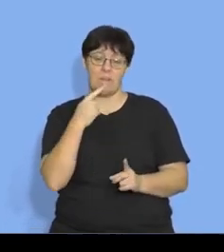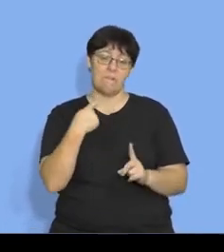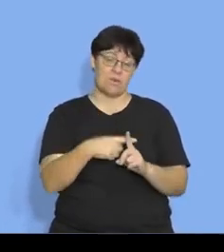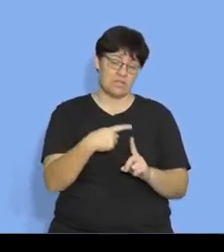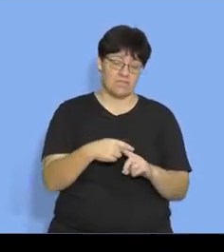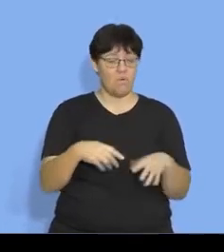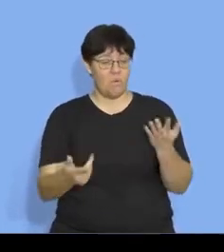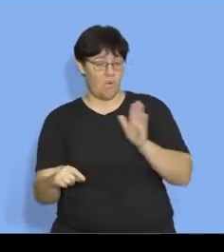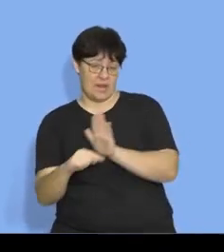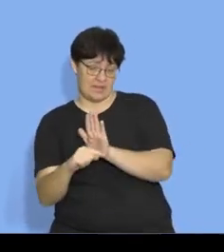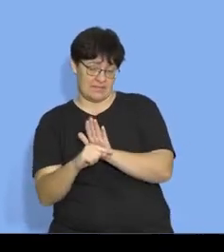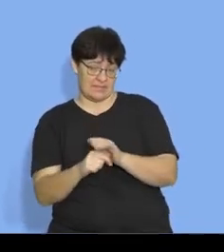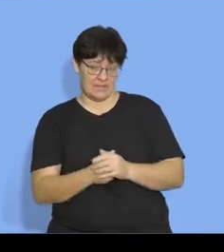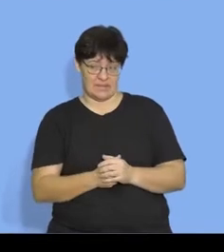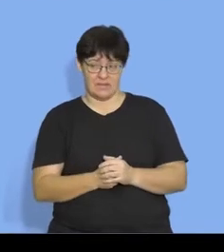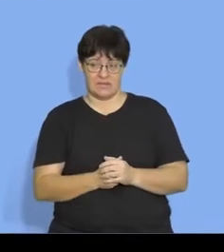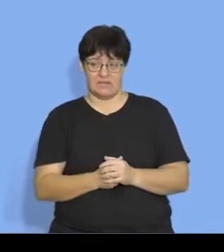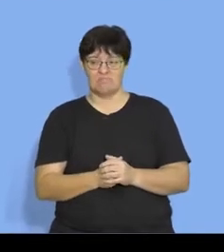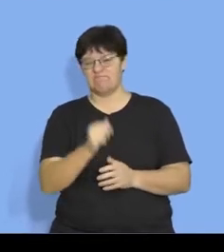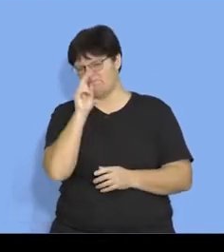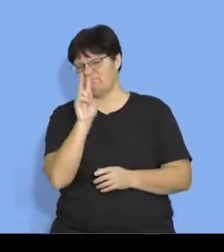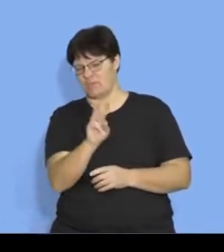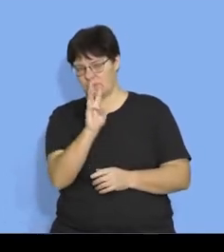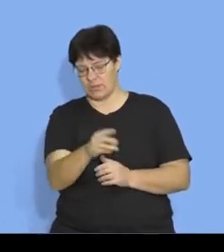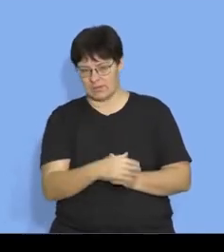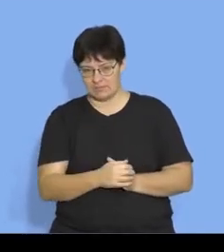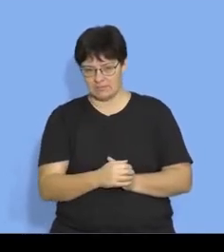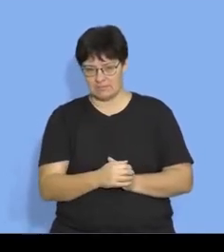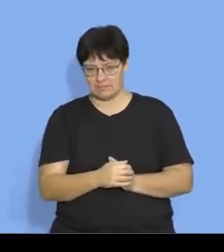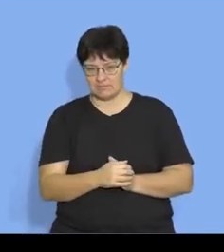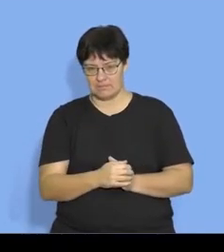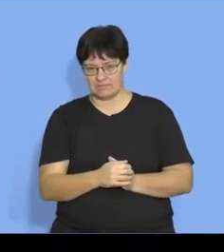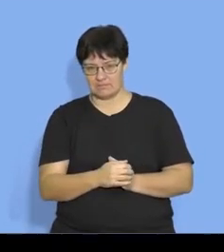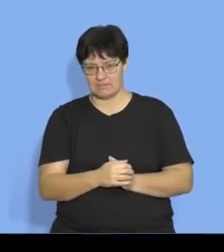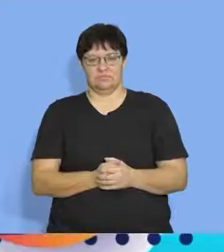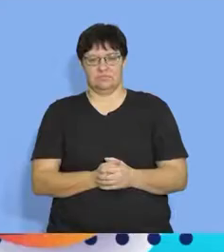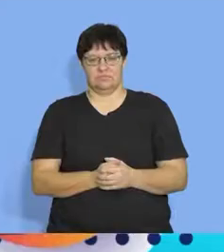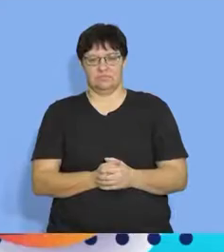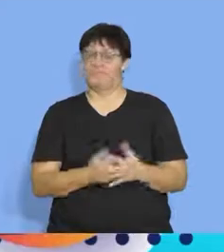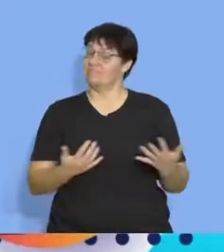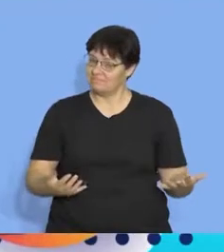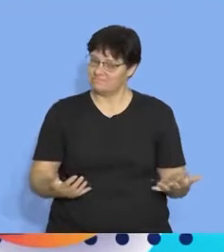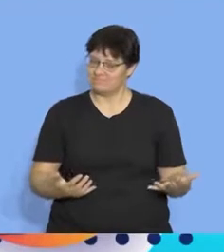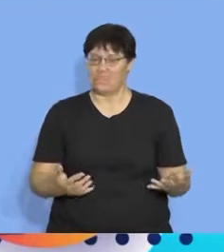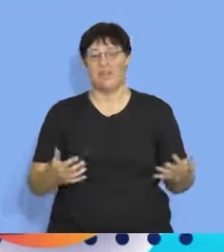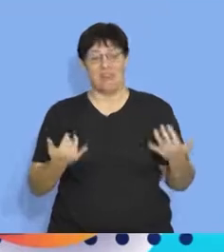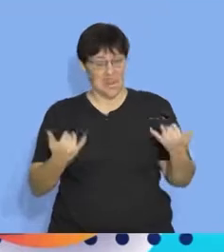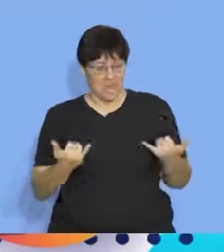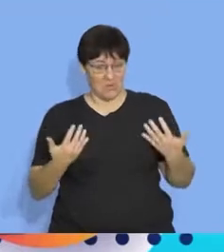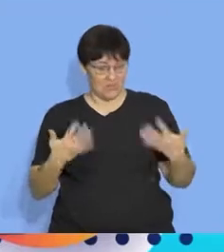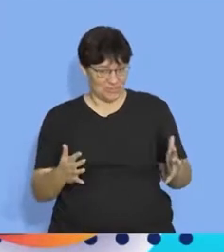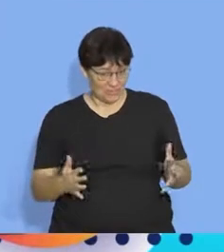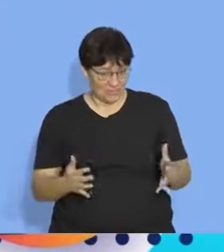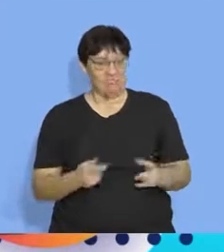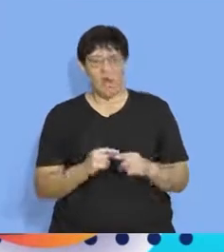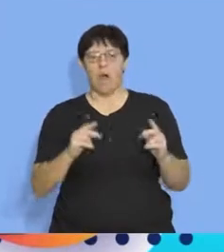so it can be positive or negative we will look at that well guys that's all for now it's time to